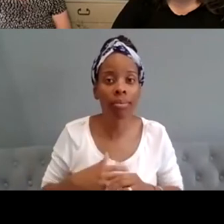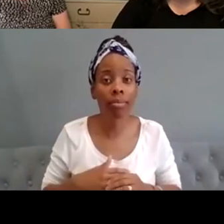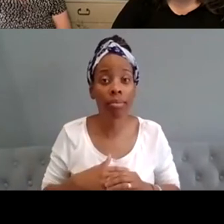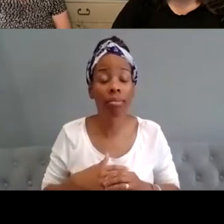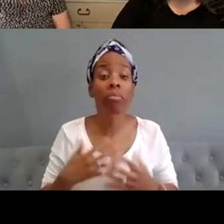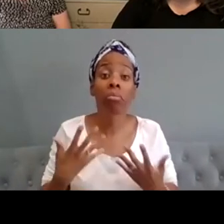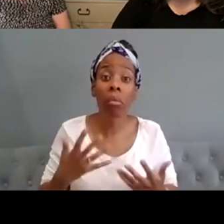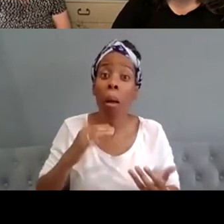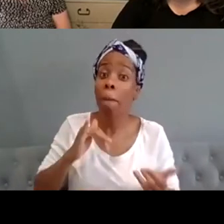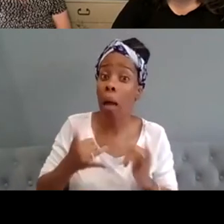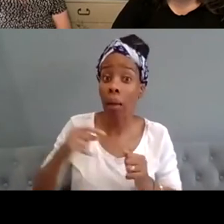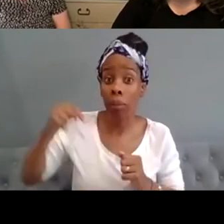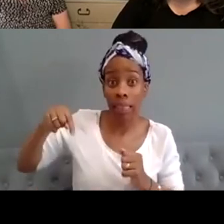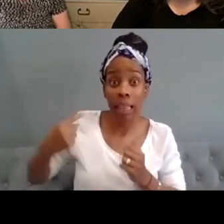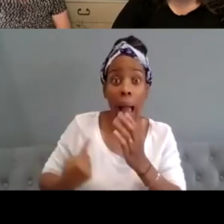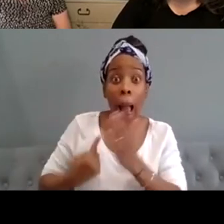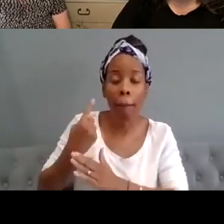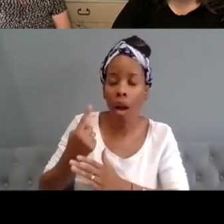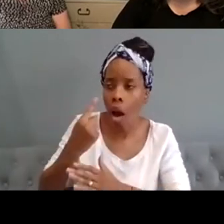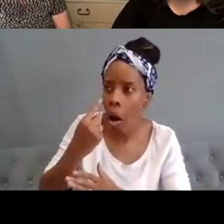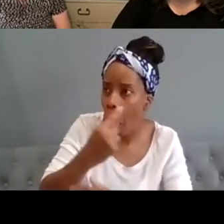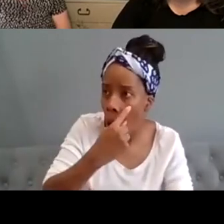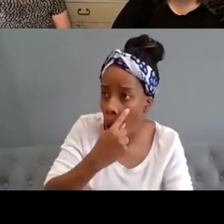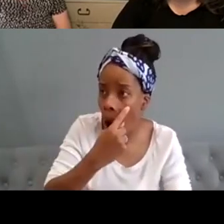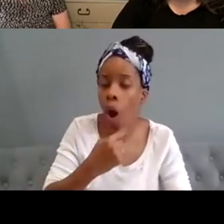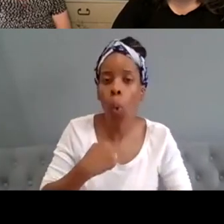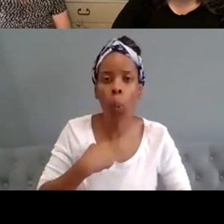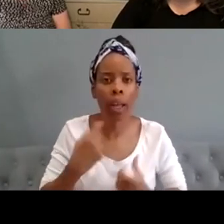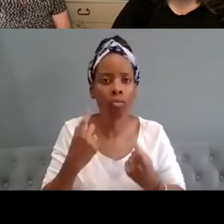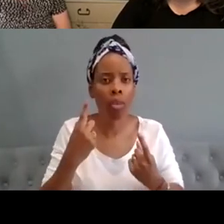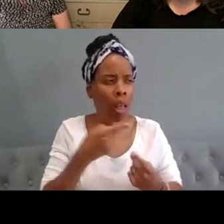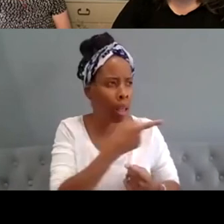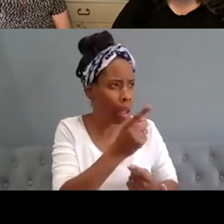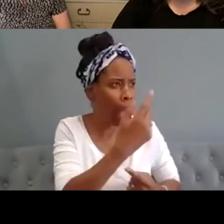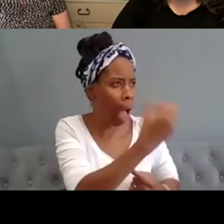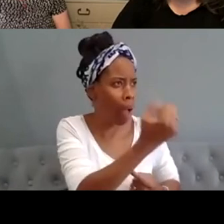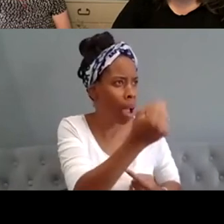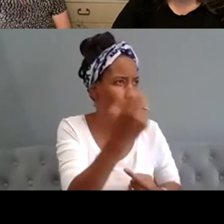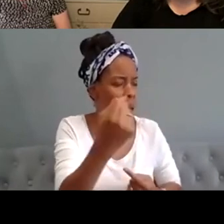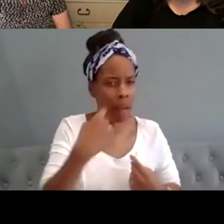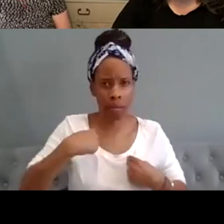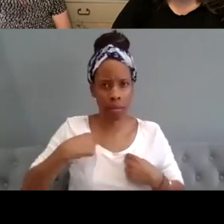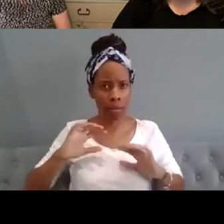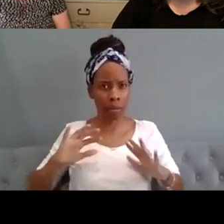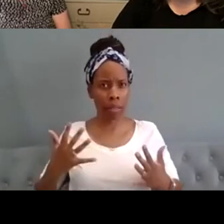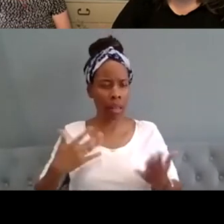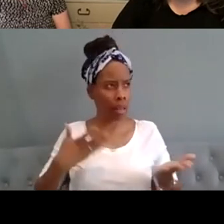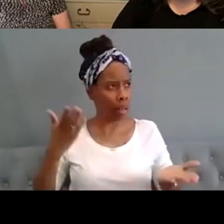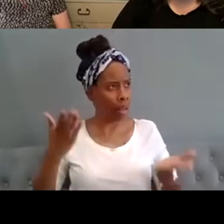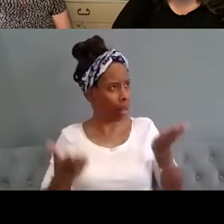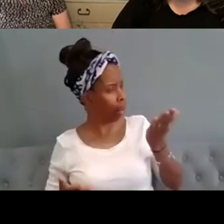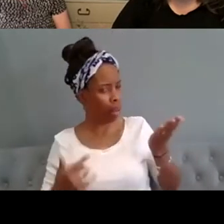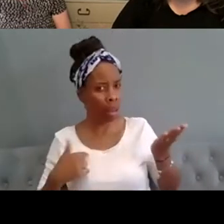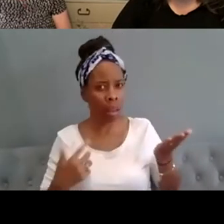maybe start to you know just consider some of these inequities and just how very hard it is for freelance artists you know